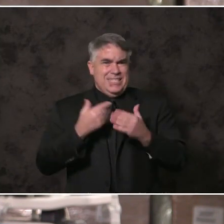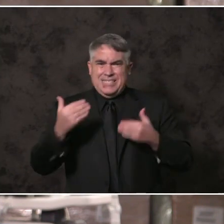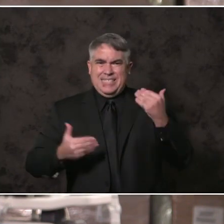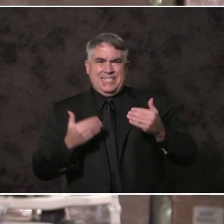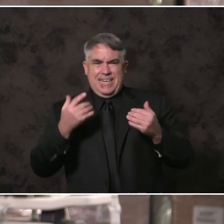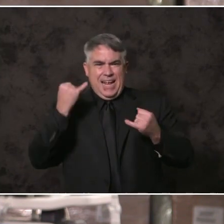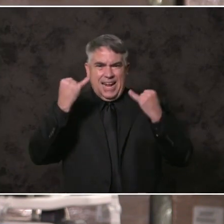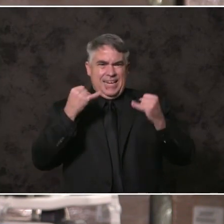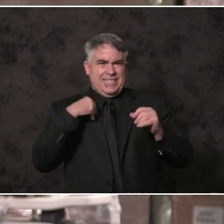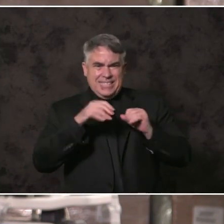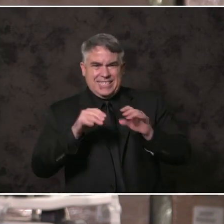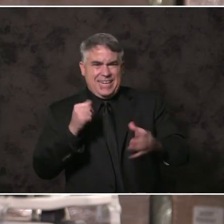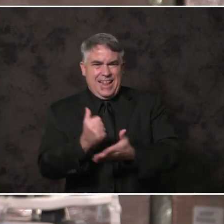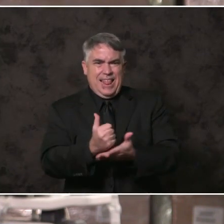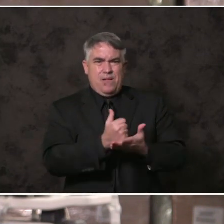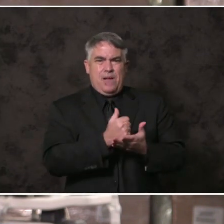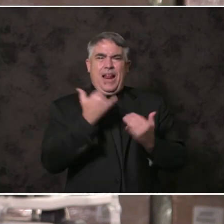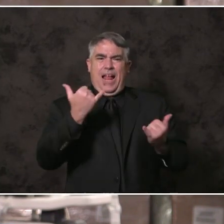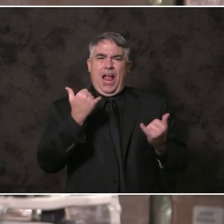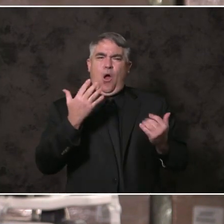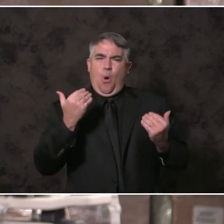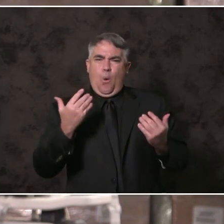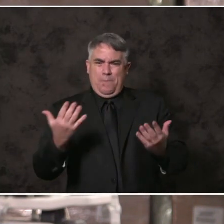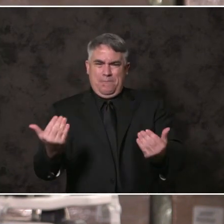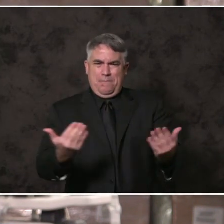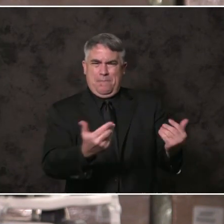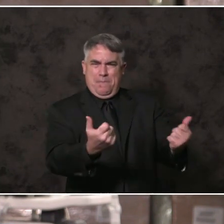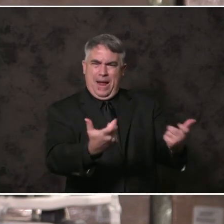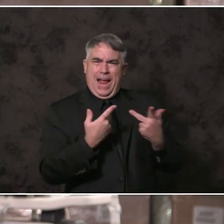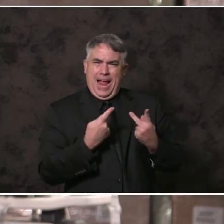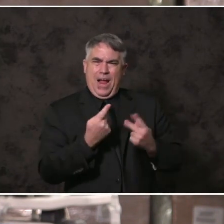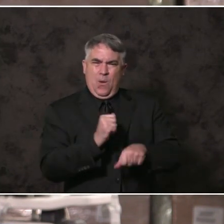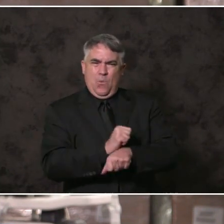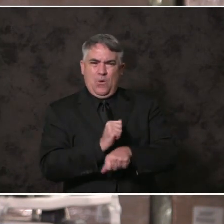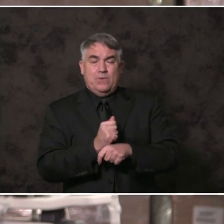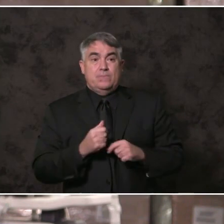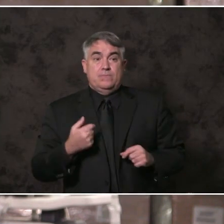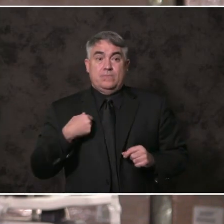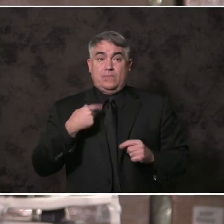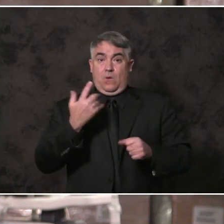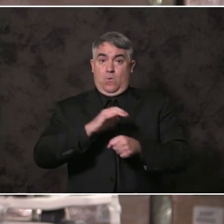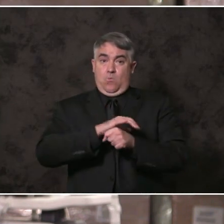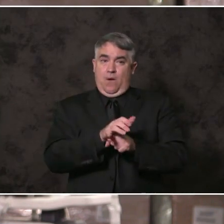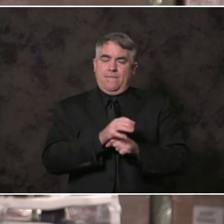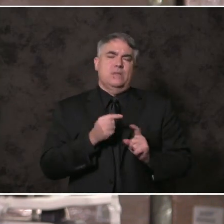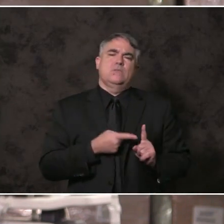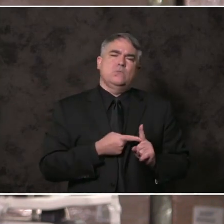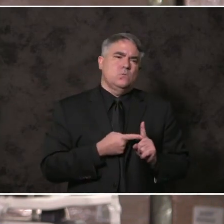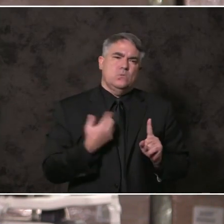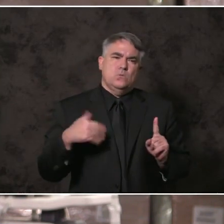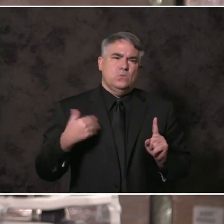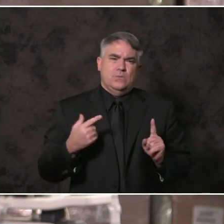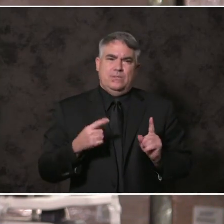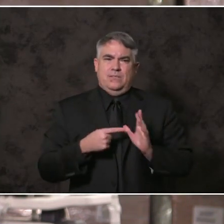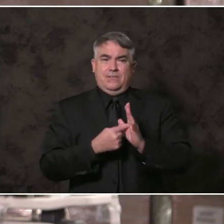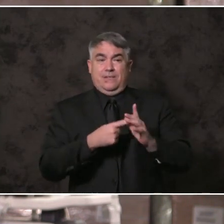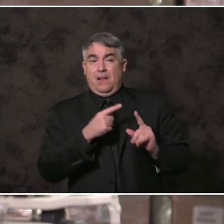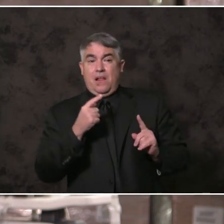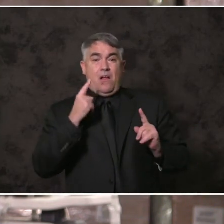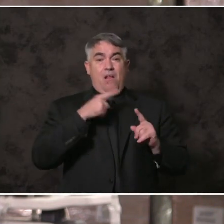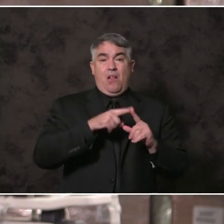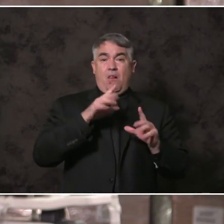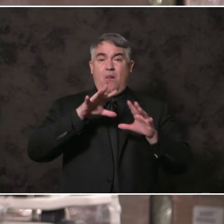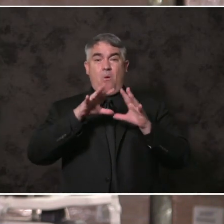is now on the way. The reality COVID has made clear is that this is not just a global public health